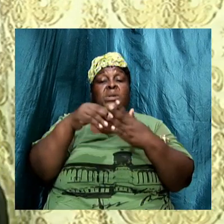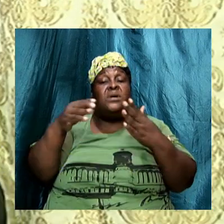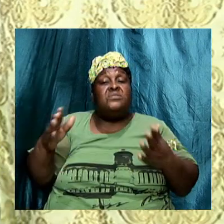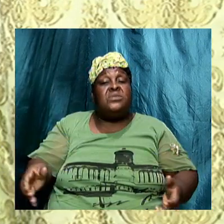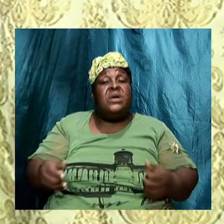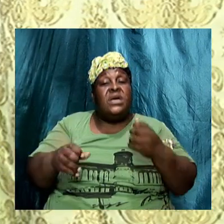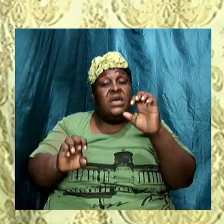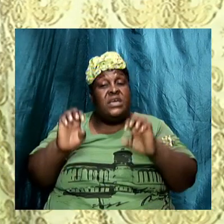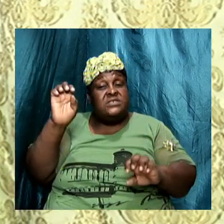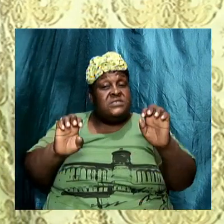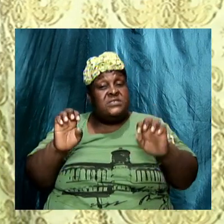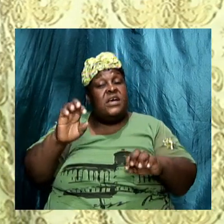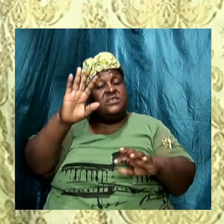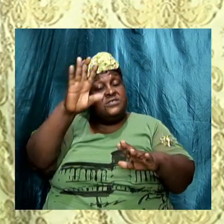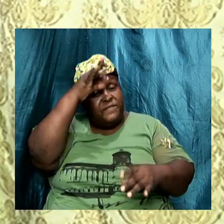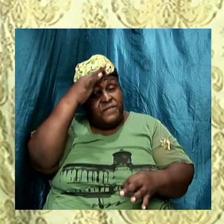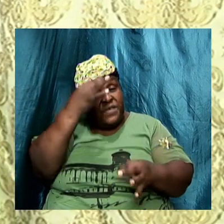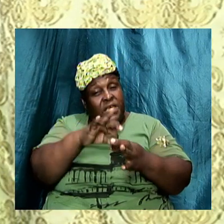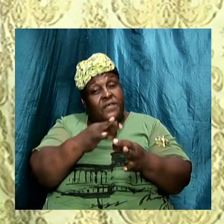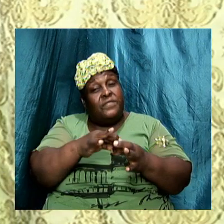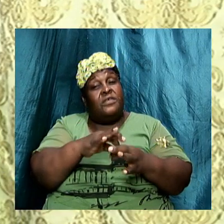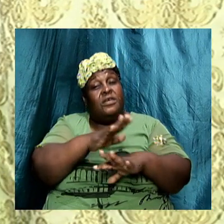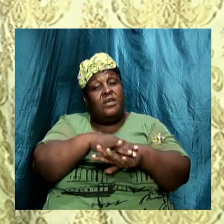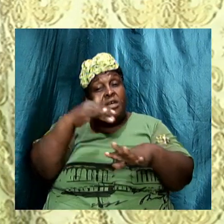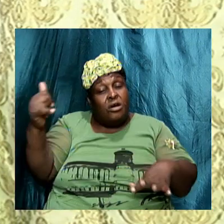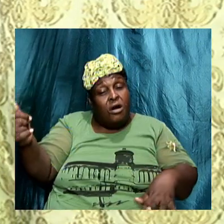the Bible says call for